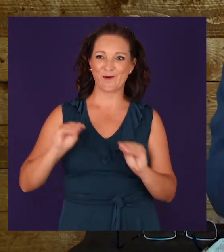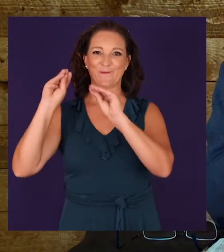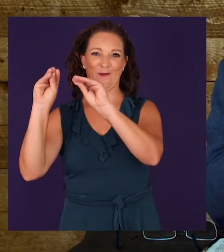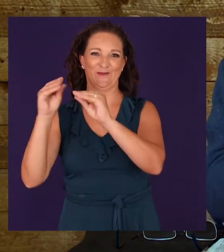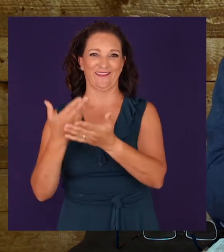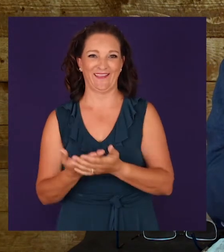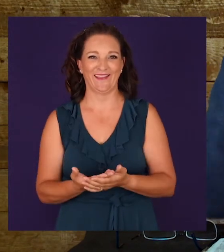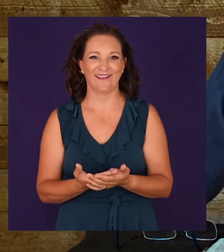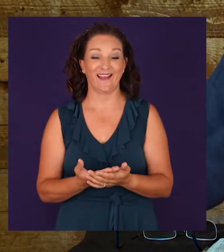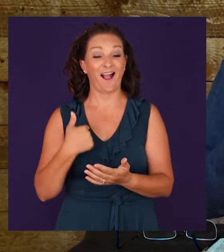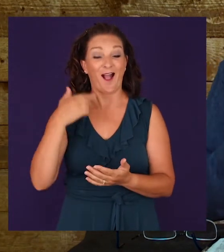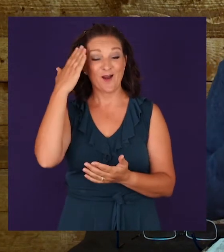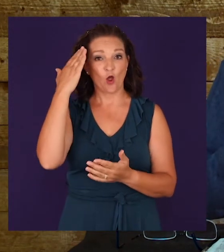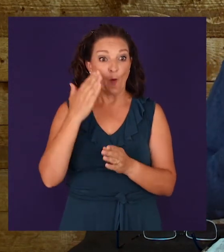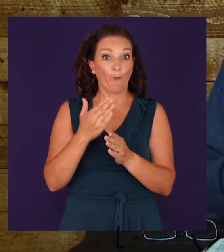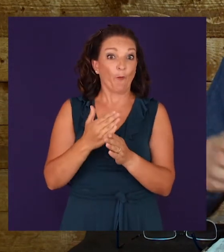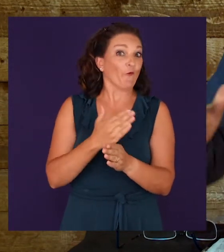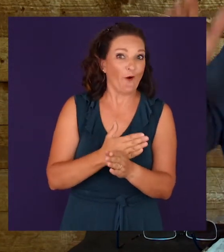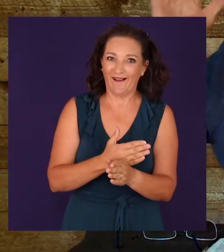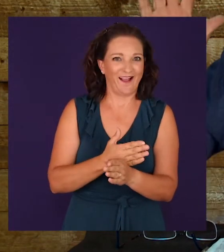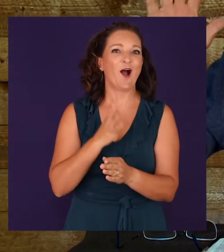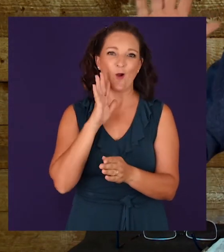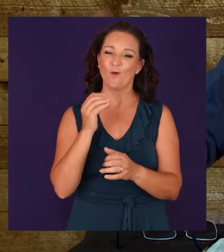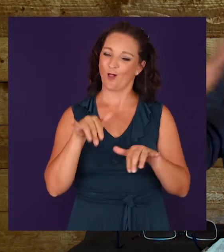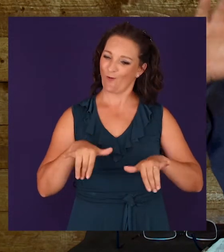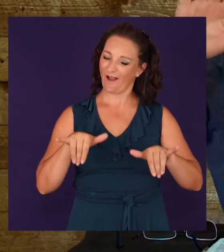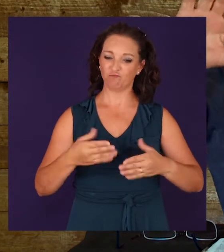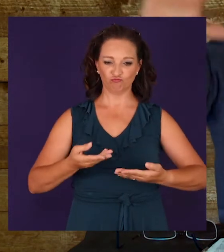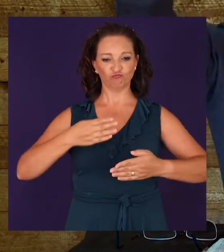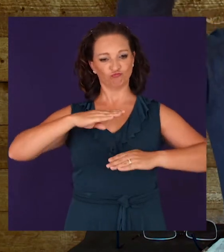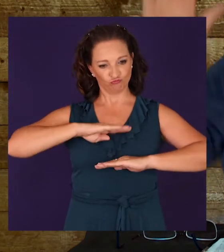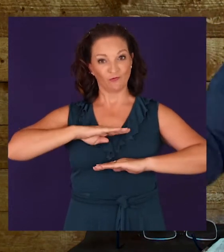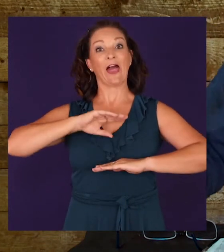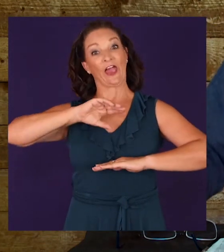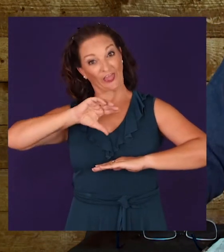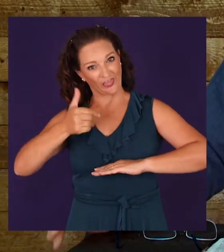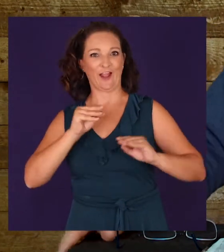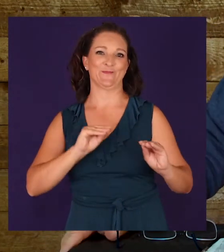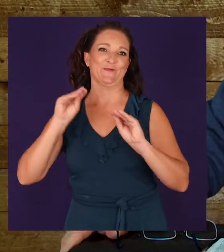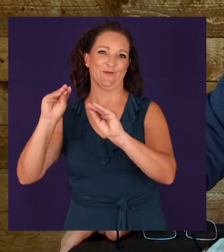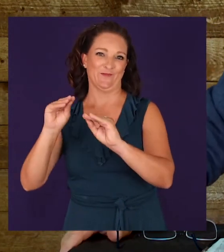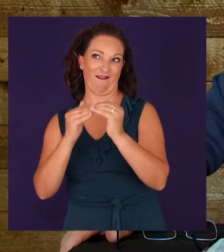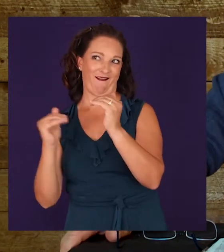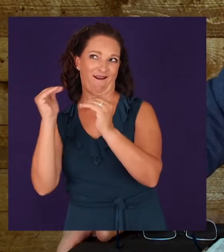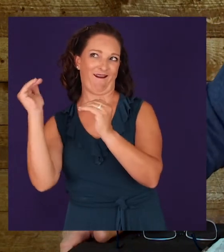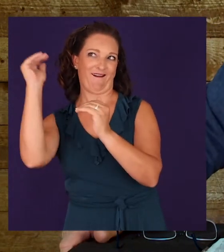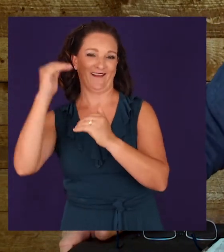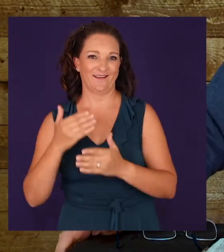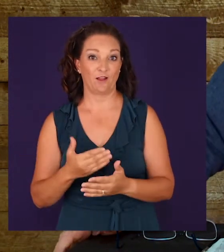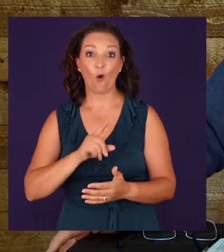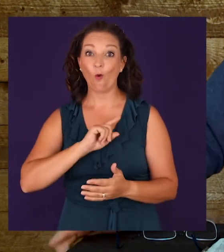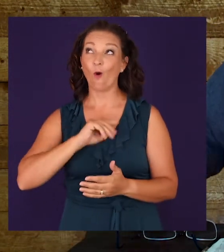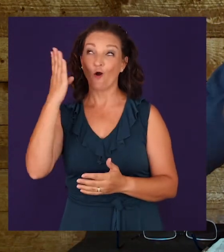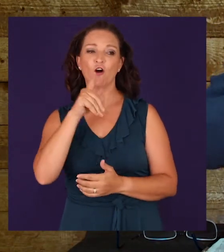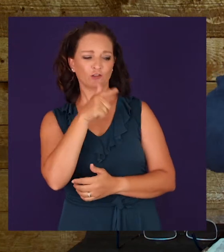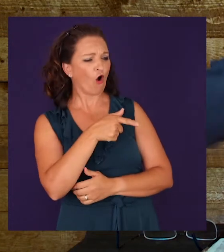He doesn't do it before that. I know that for a fact. When you say, okay, Lord, I'm quite happy. I'm just going to do what I'm doing. And you say, good. Now I know